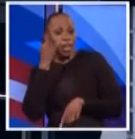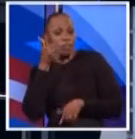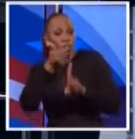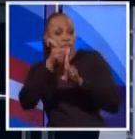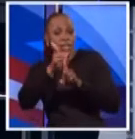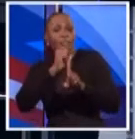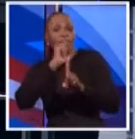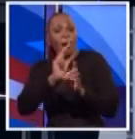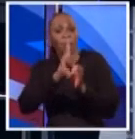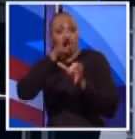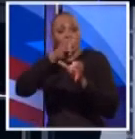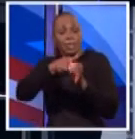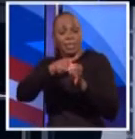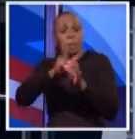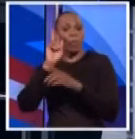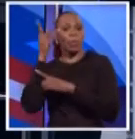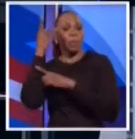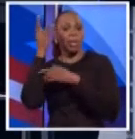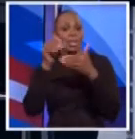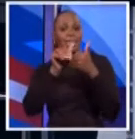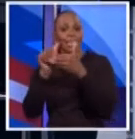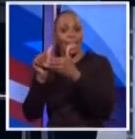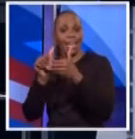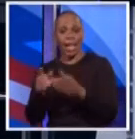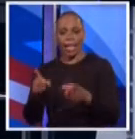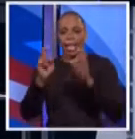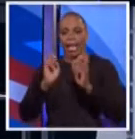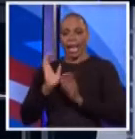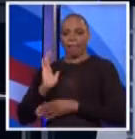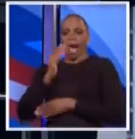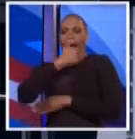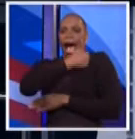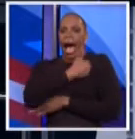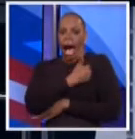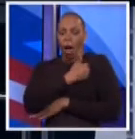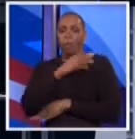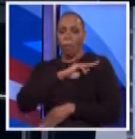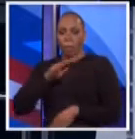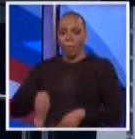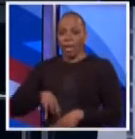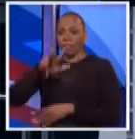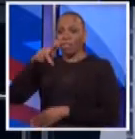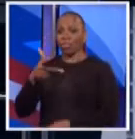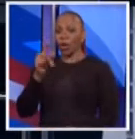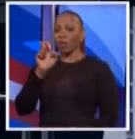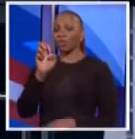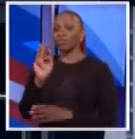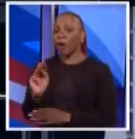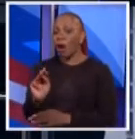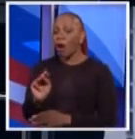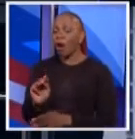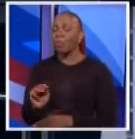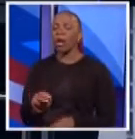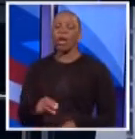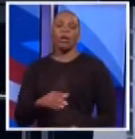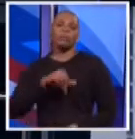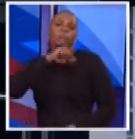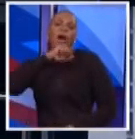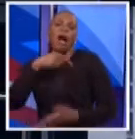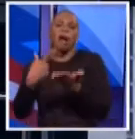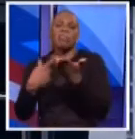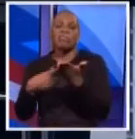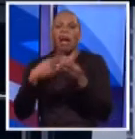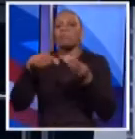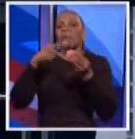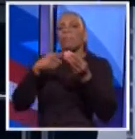with a political elite that, again, gave our mayor a third term, the mayor runs NYCHA. You have loved to rail about the fact that money has not been